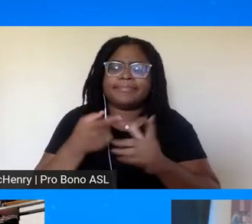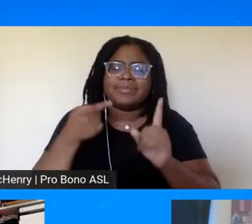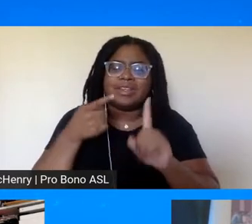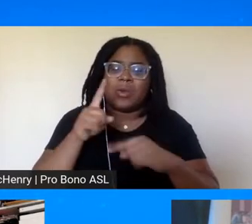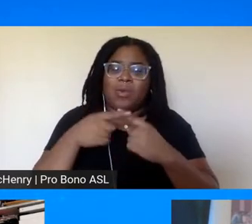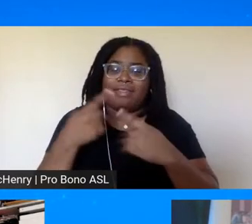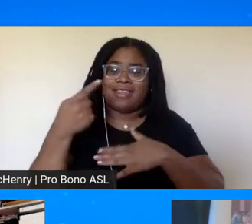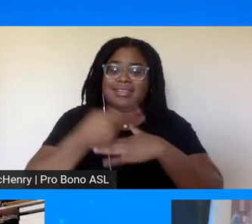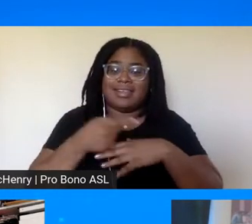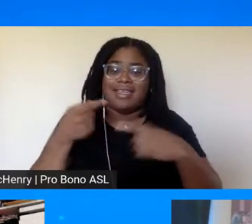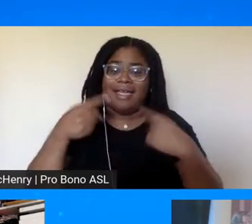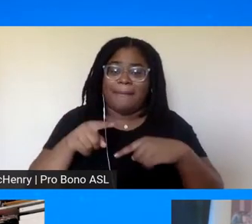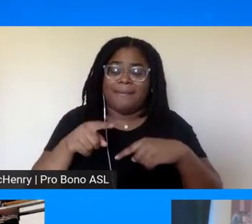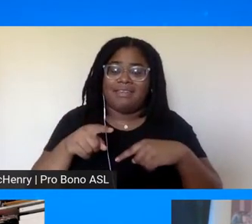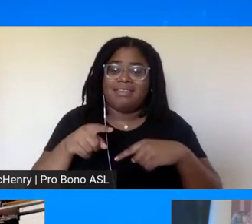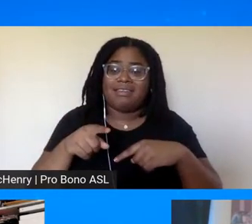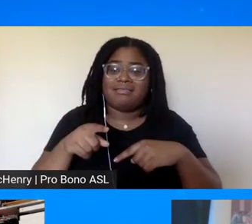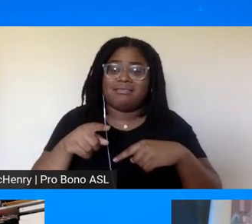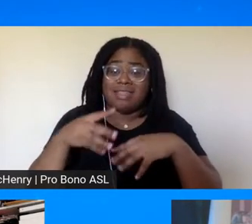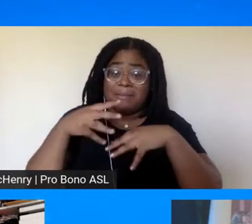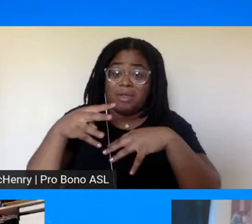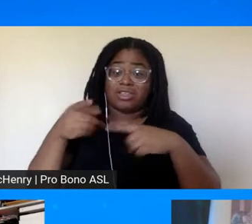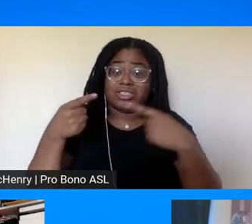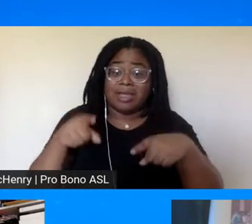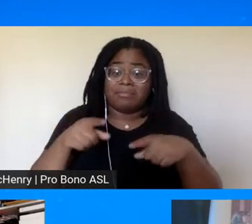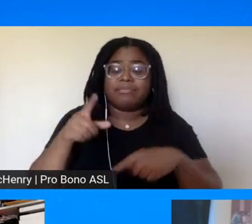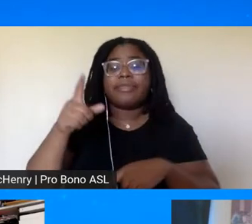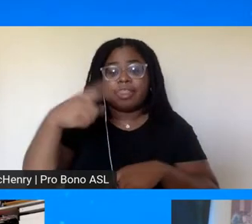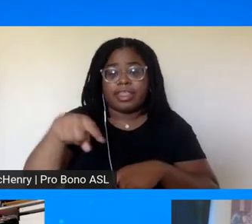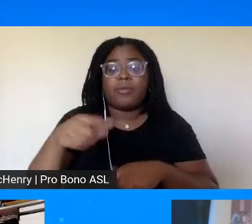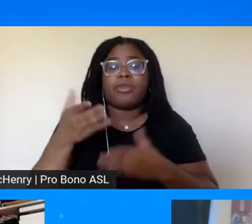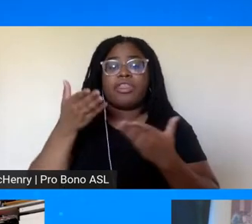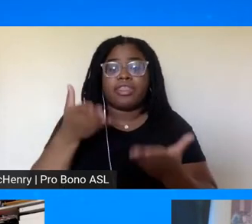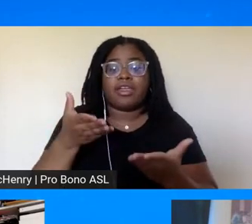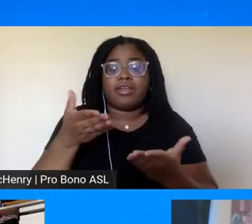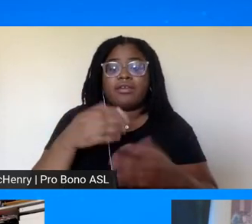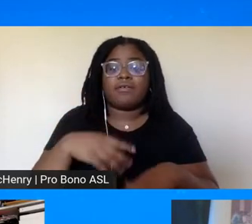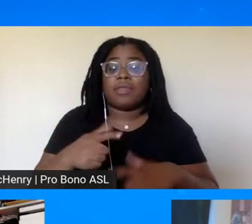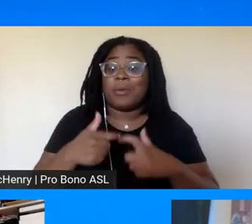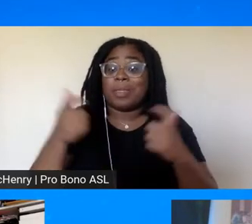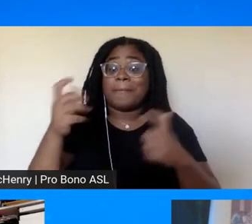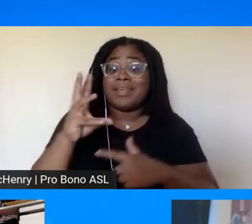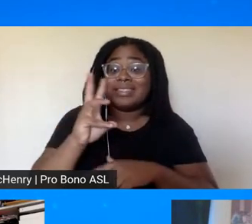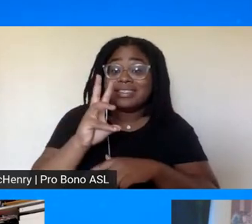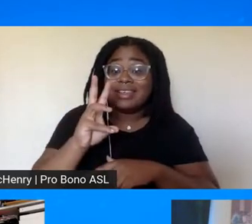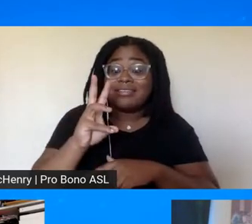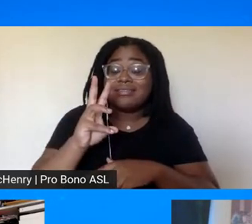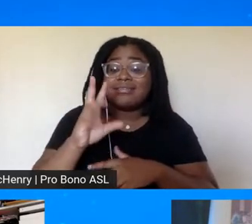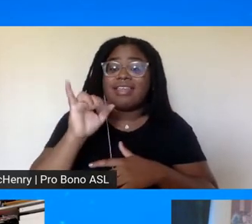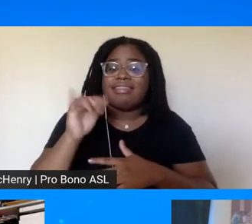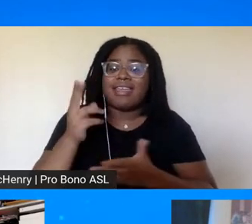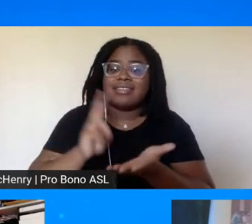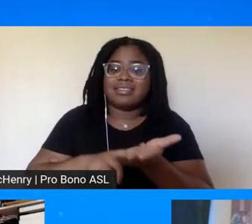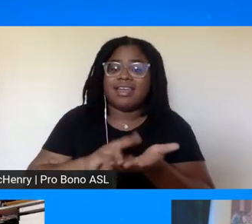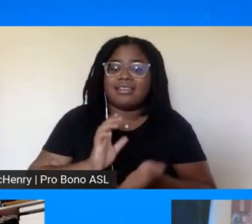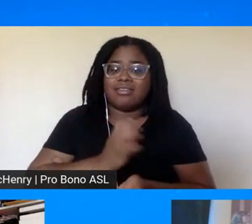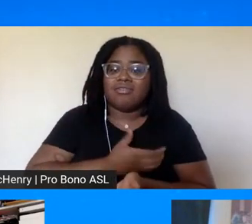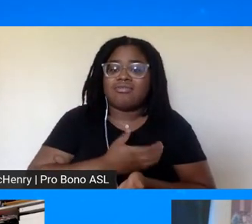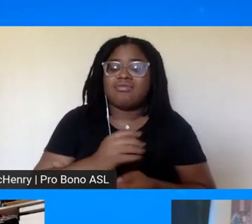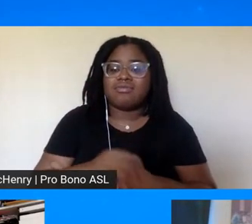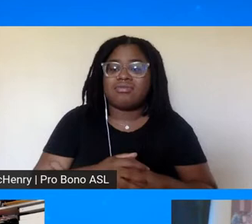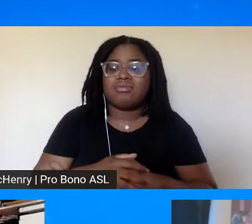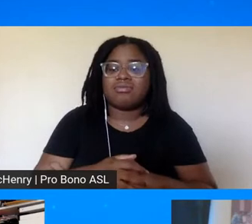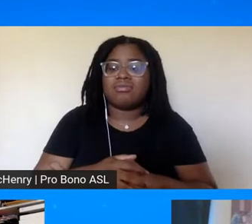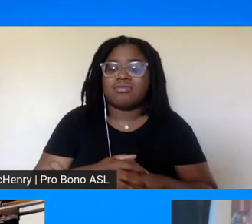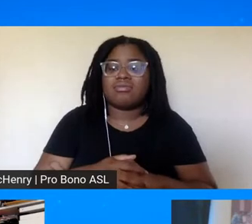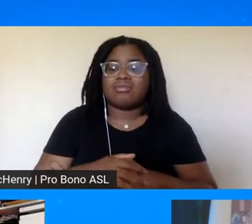came they were there they were present they were part of the big six that signed on including you know uh labor